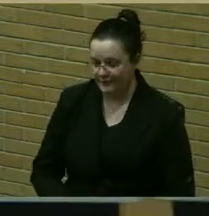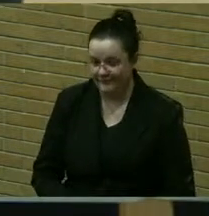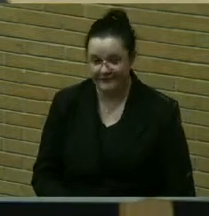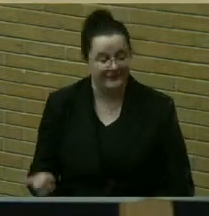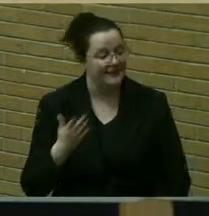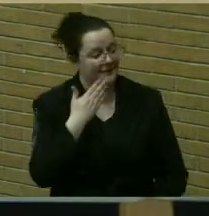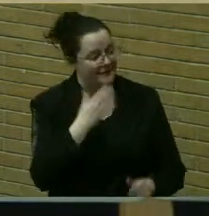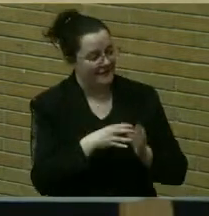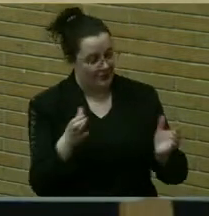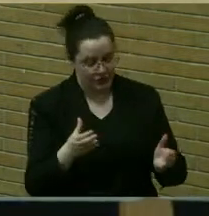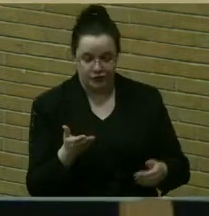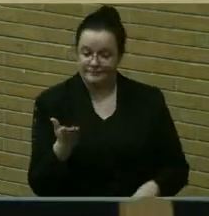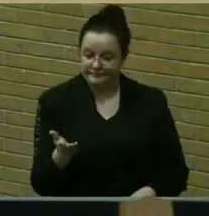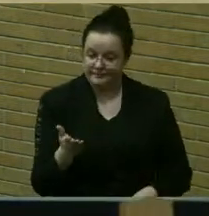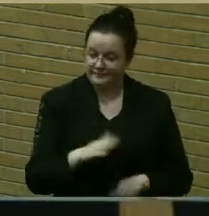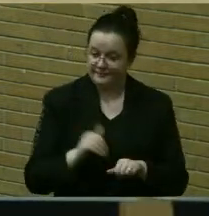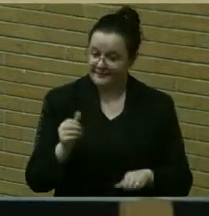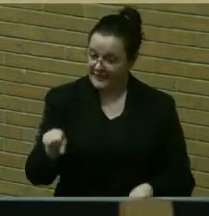Yes.